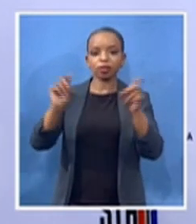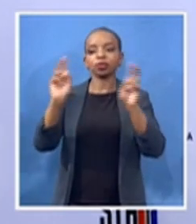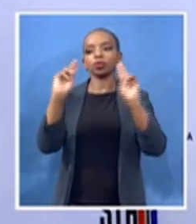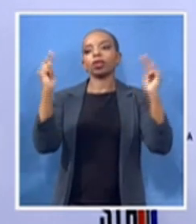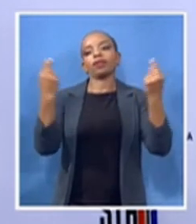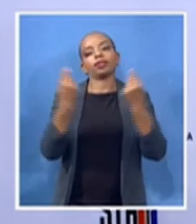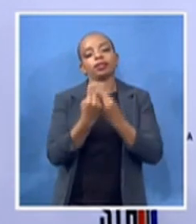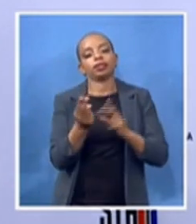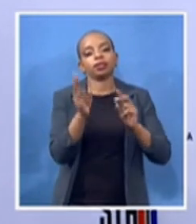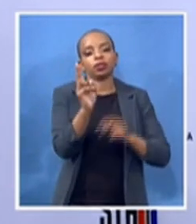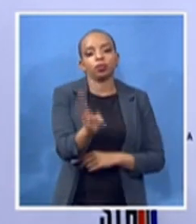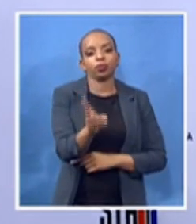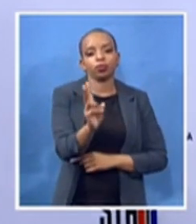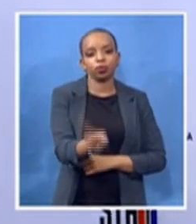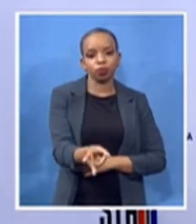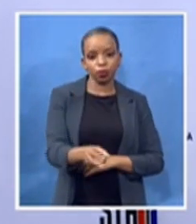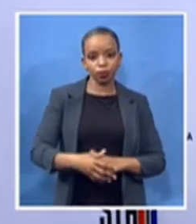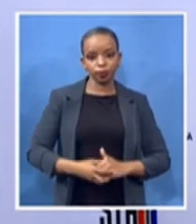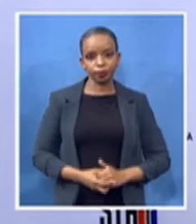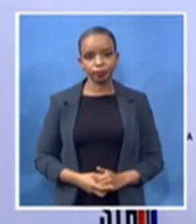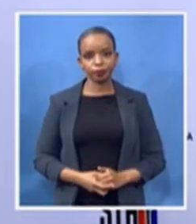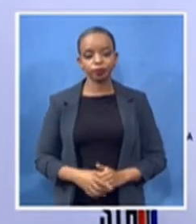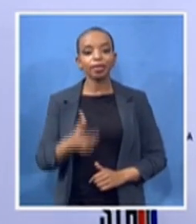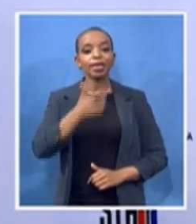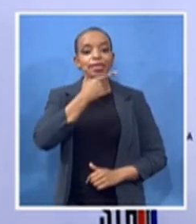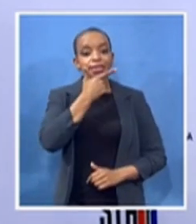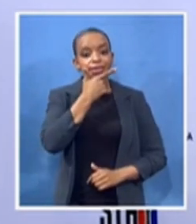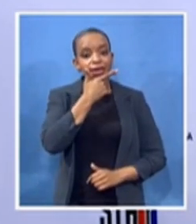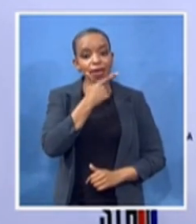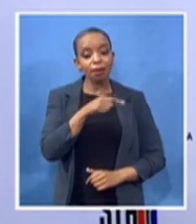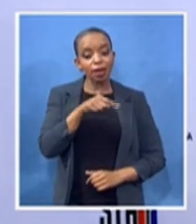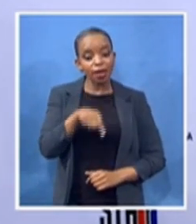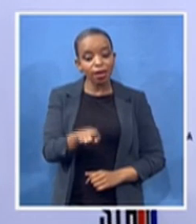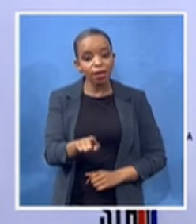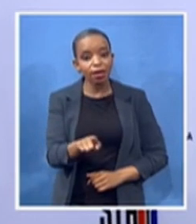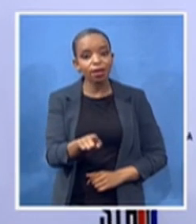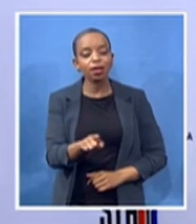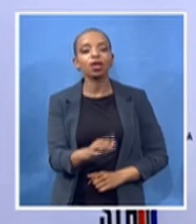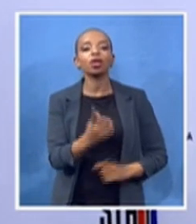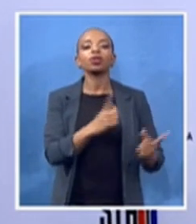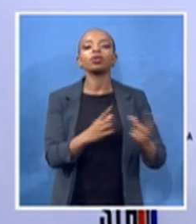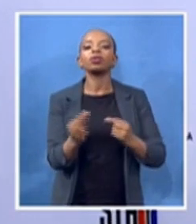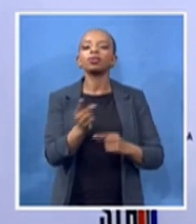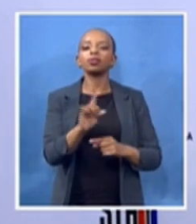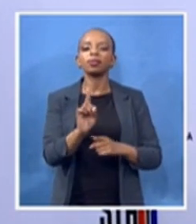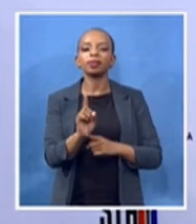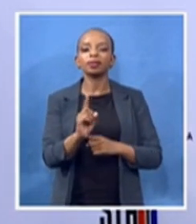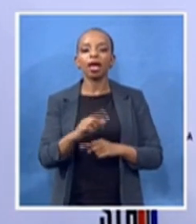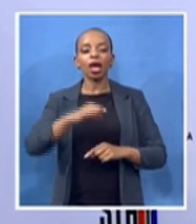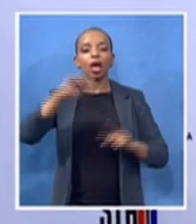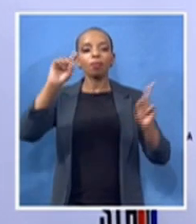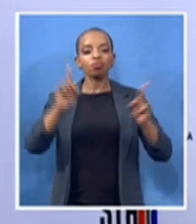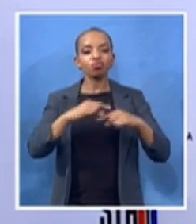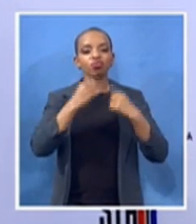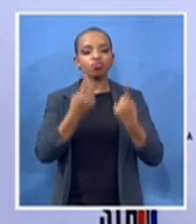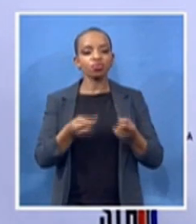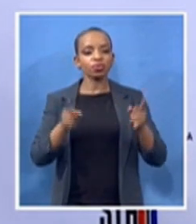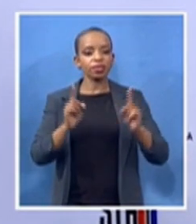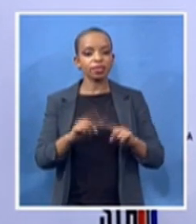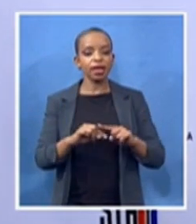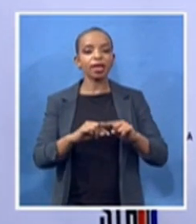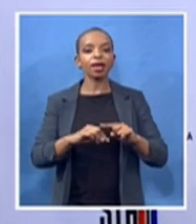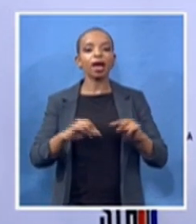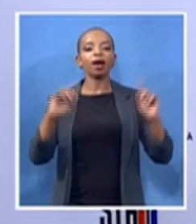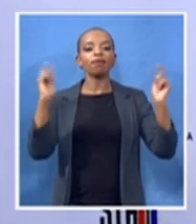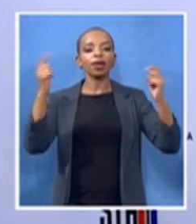festival where um african and especially south african performance will be um invited and this will